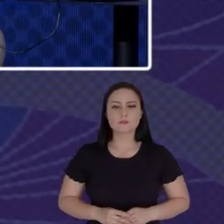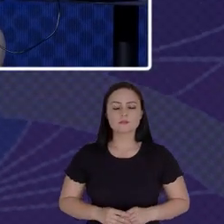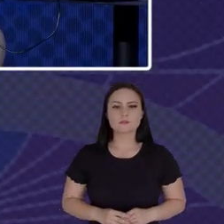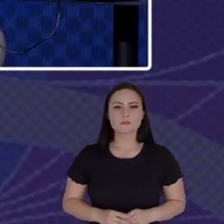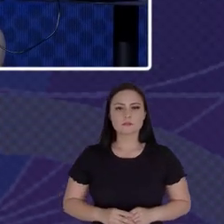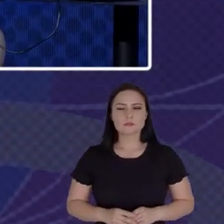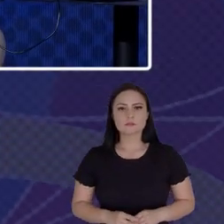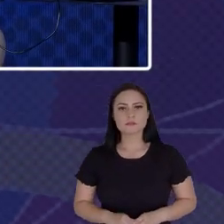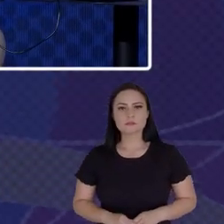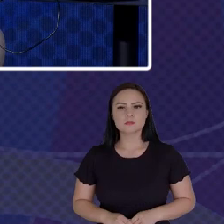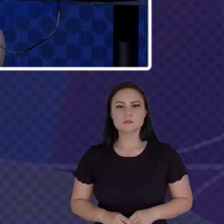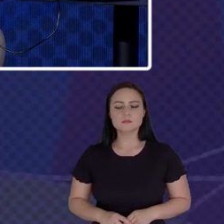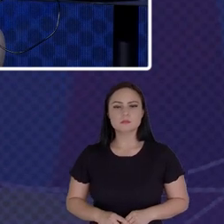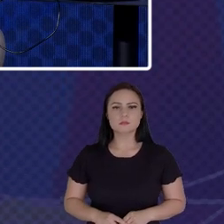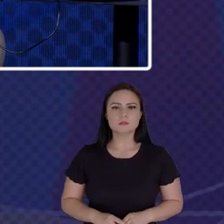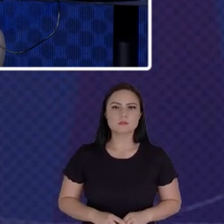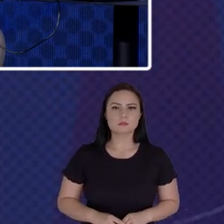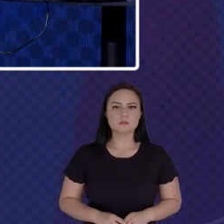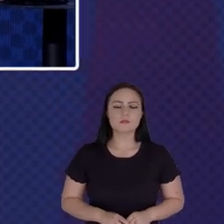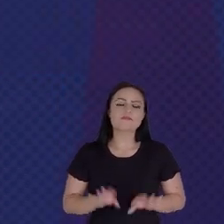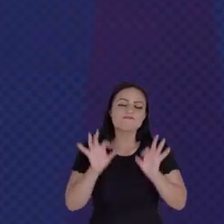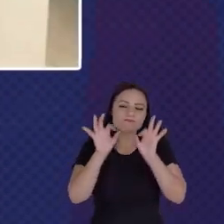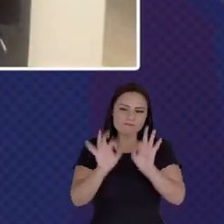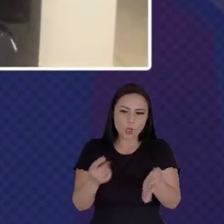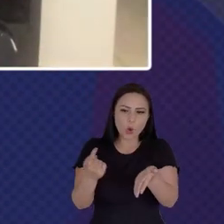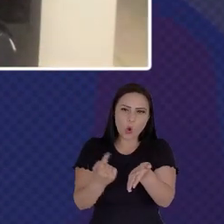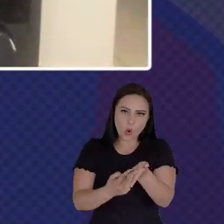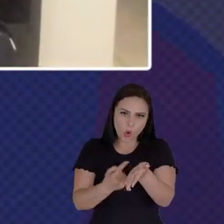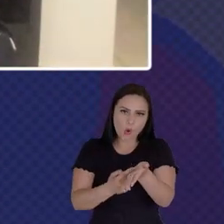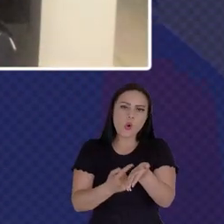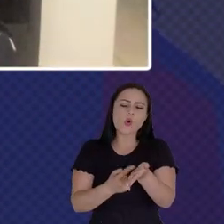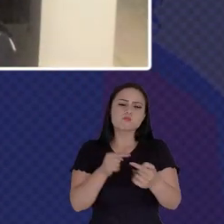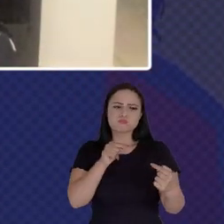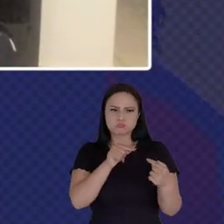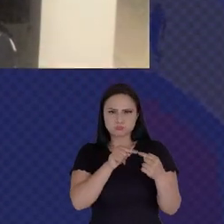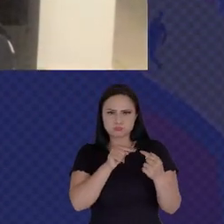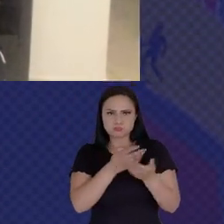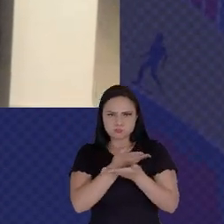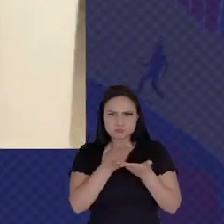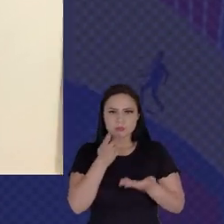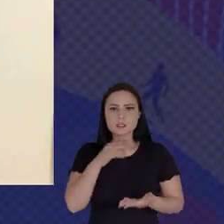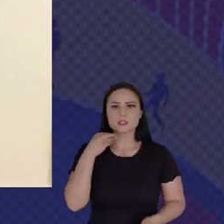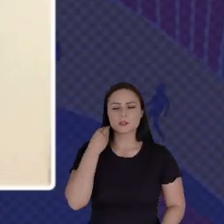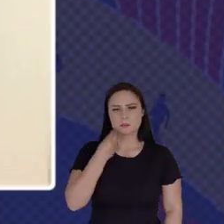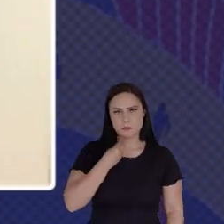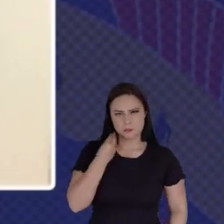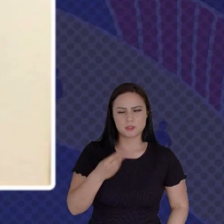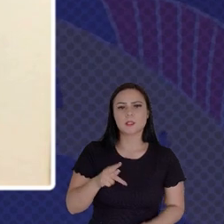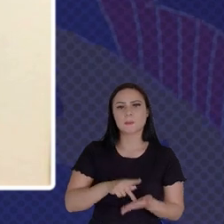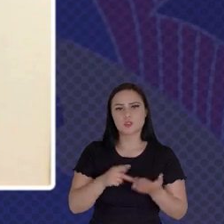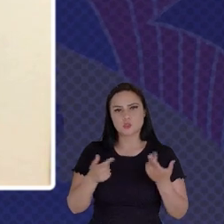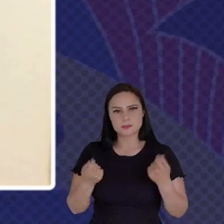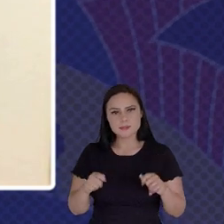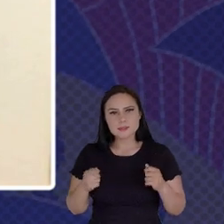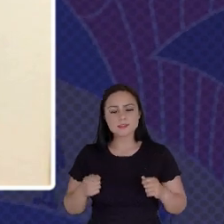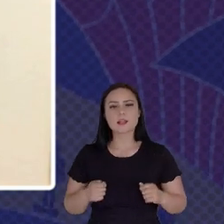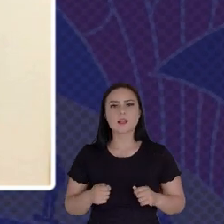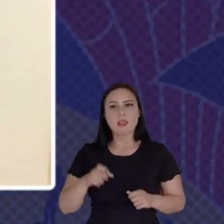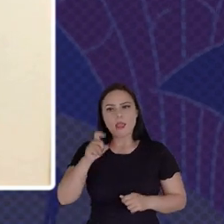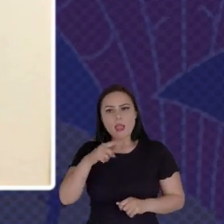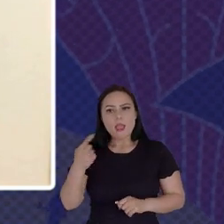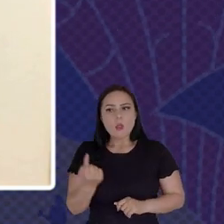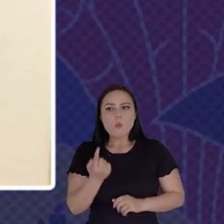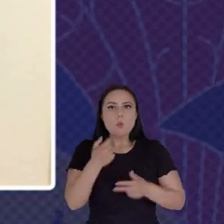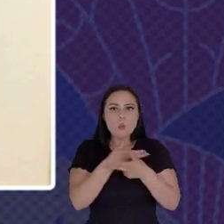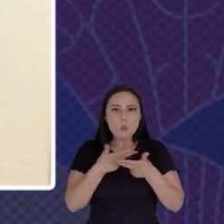Totally Agree With What Erin Has Said The Experience Is Really Necessary It Is One Of The Reasons Why Within